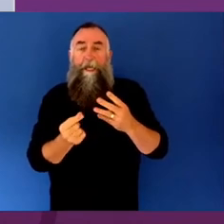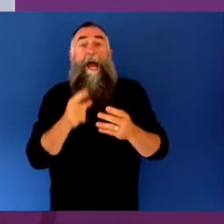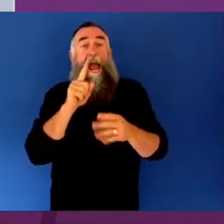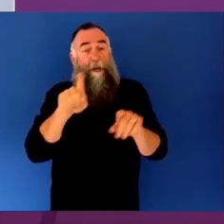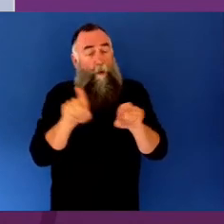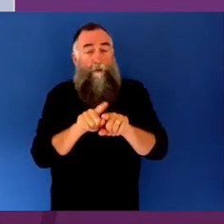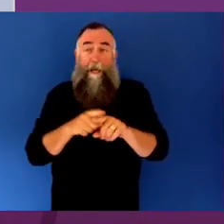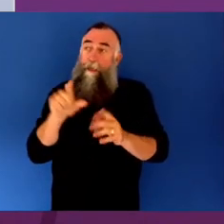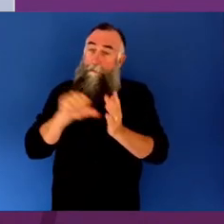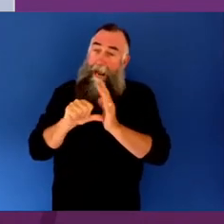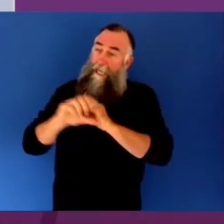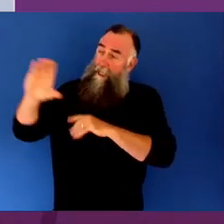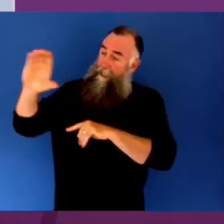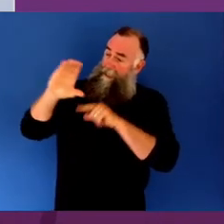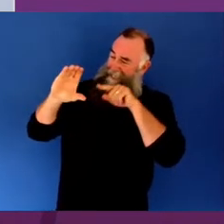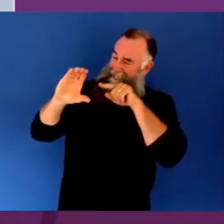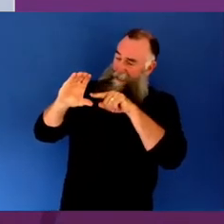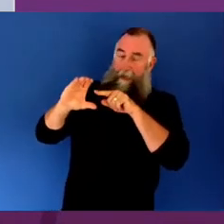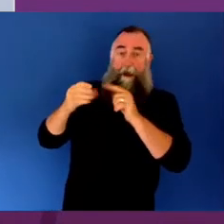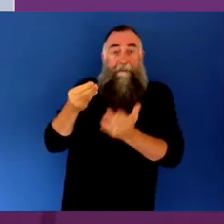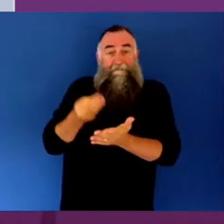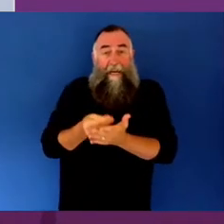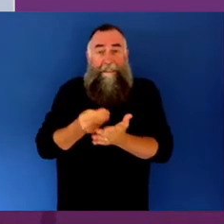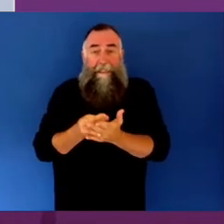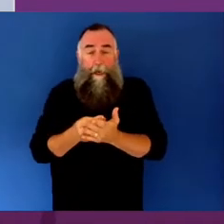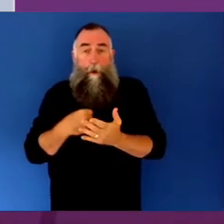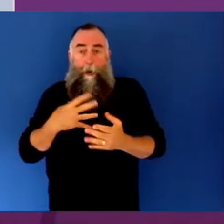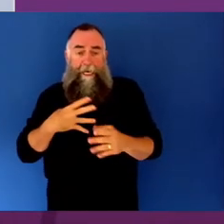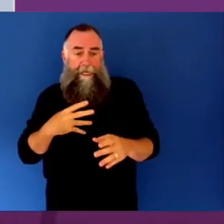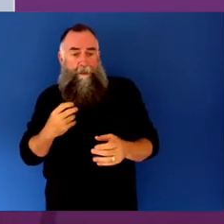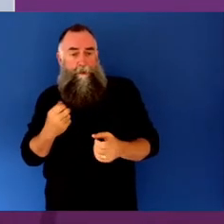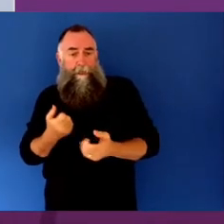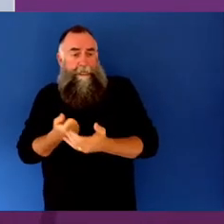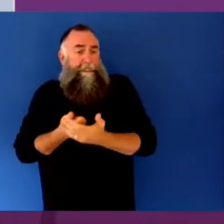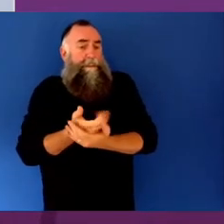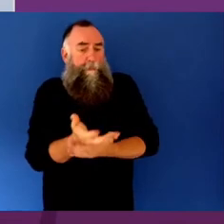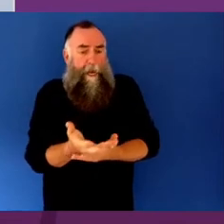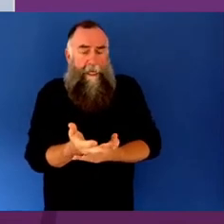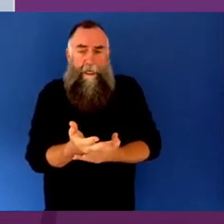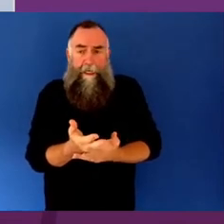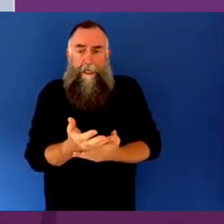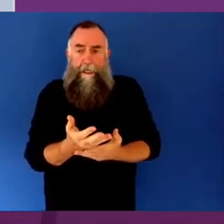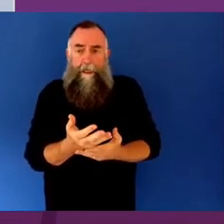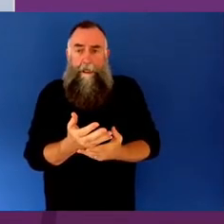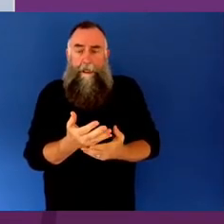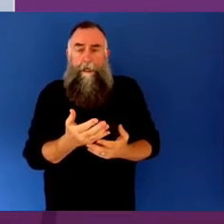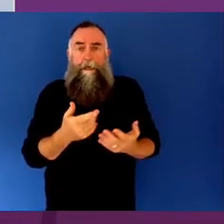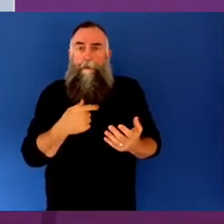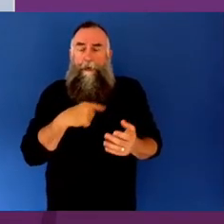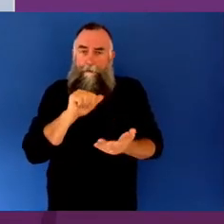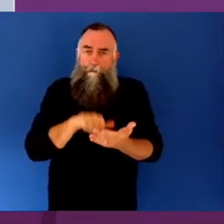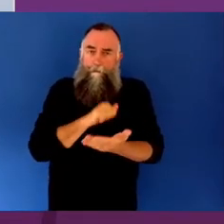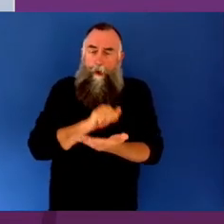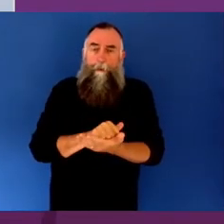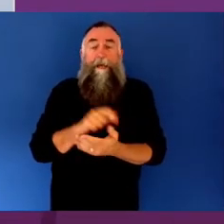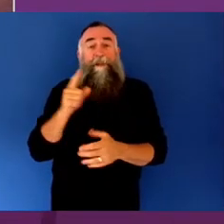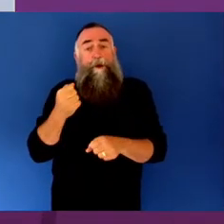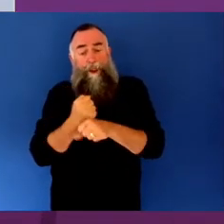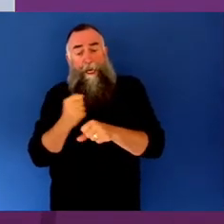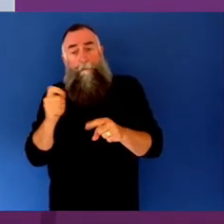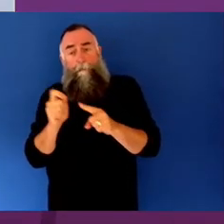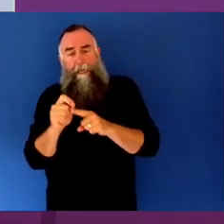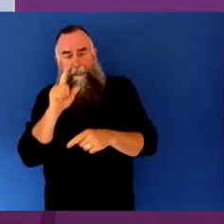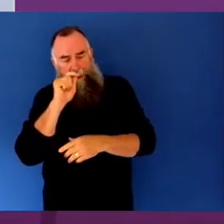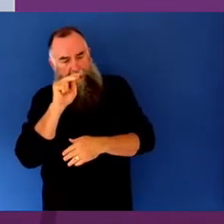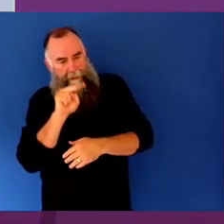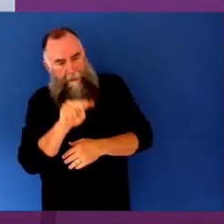build the financial incentives in the system so that GPs, for example, can see that as an option rather than